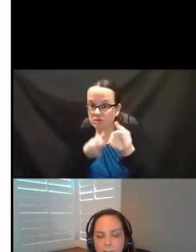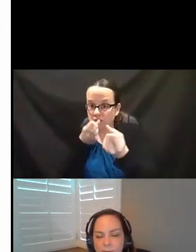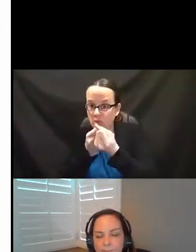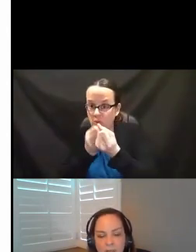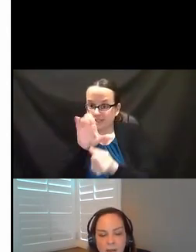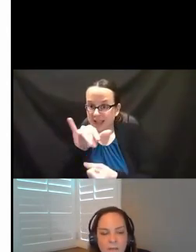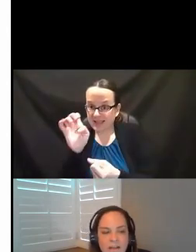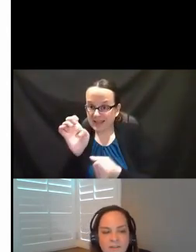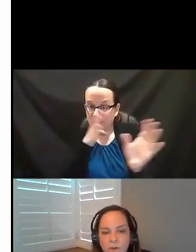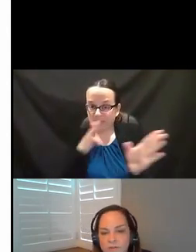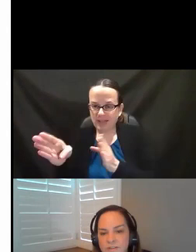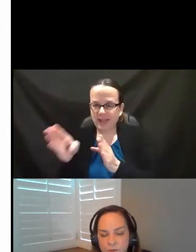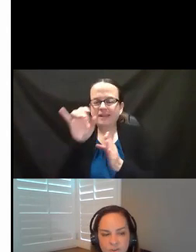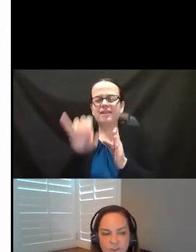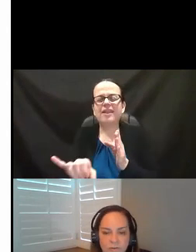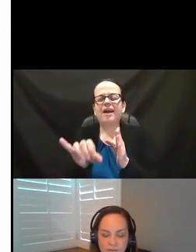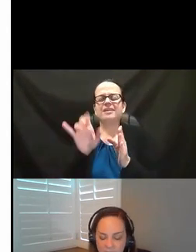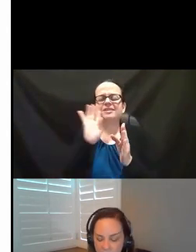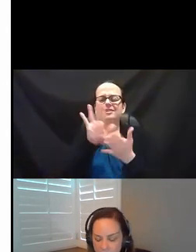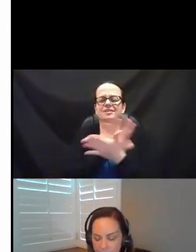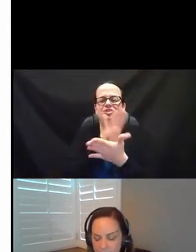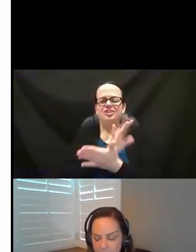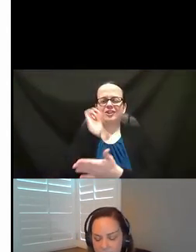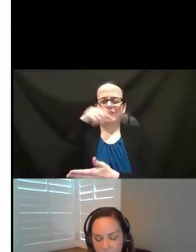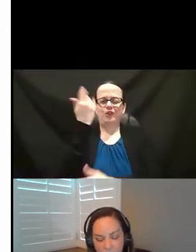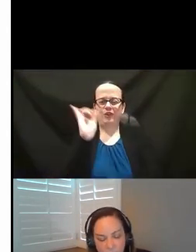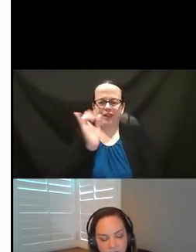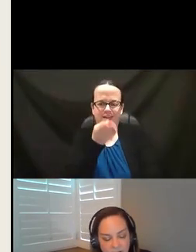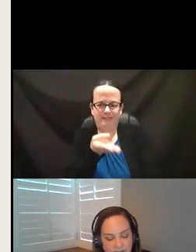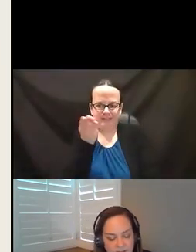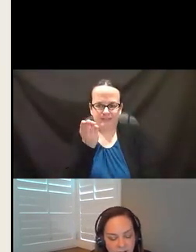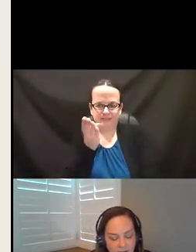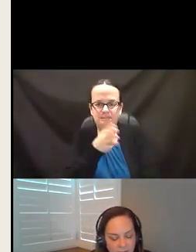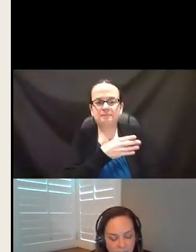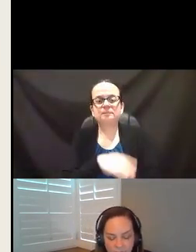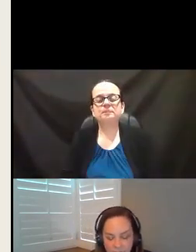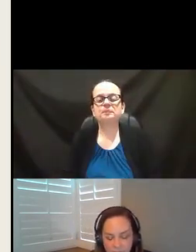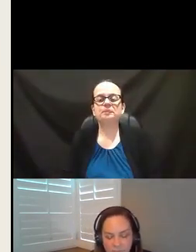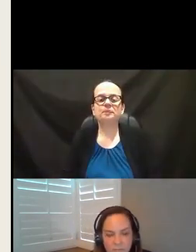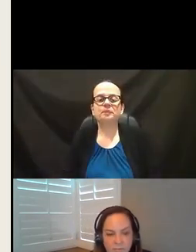CIE plan? But that's what the service sheet looks like. And you can go to the next slide.